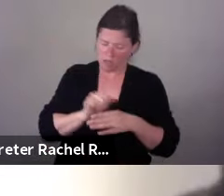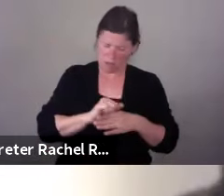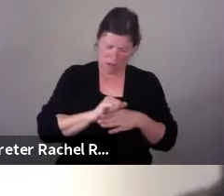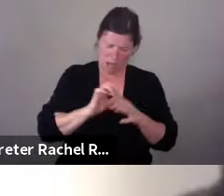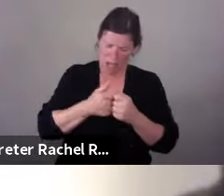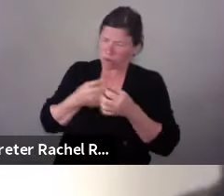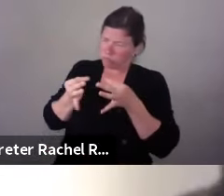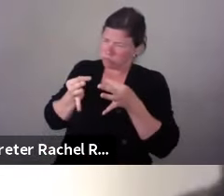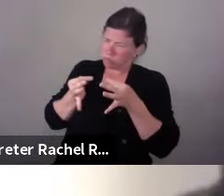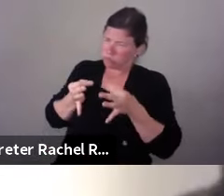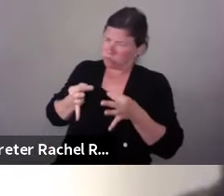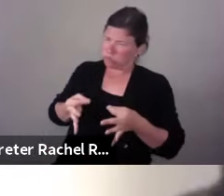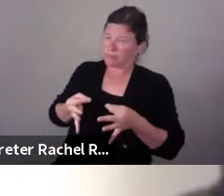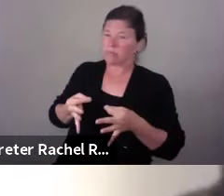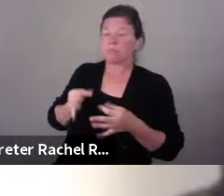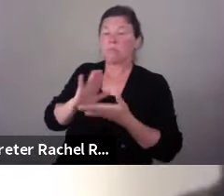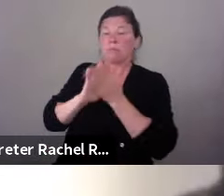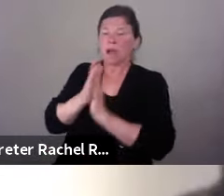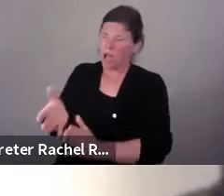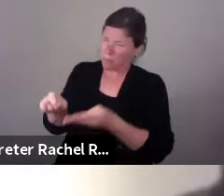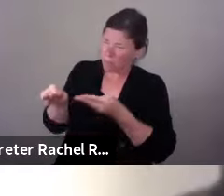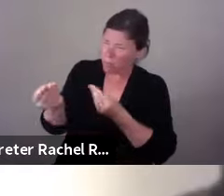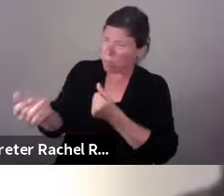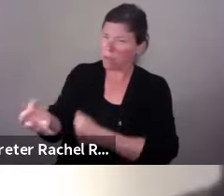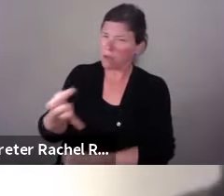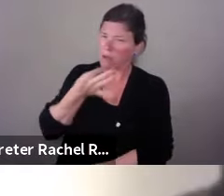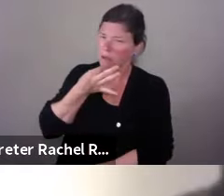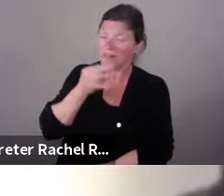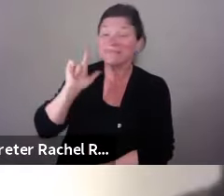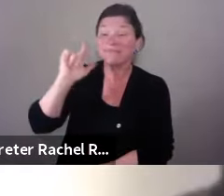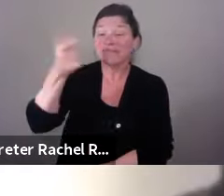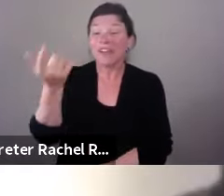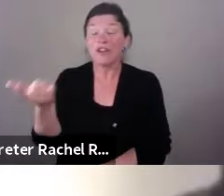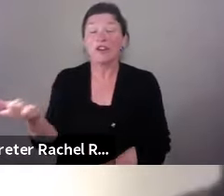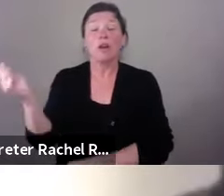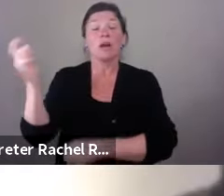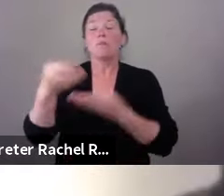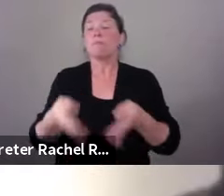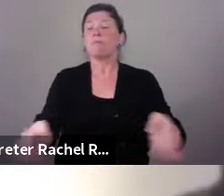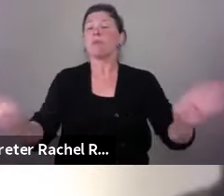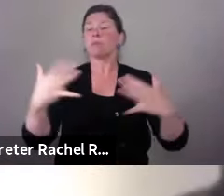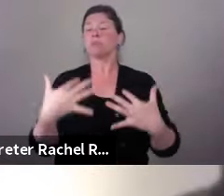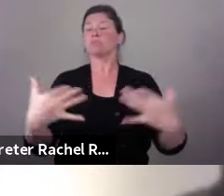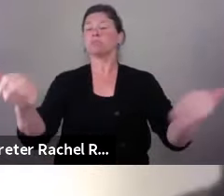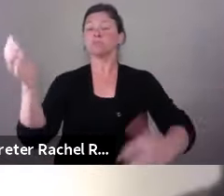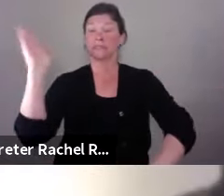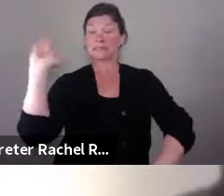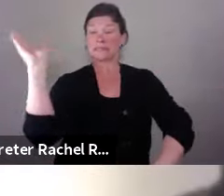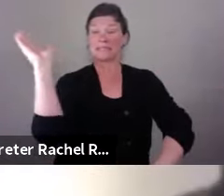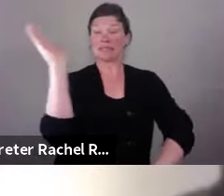effective at it, then when you get up and you do public speaking about what you believe, your